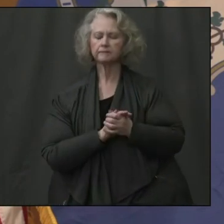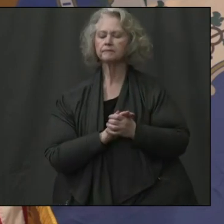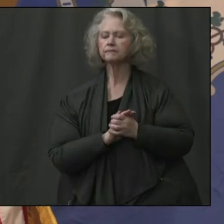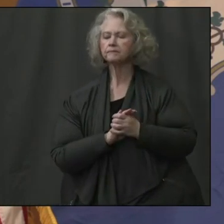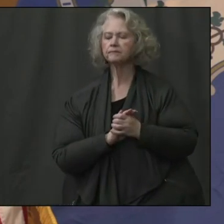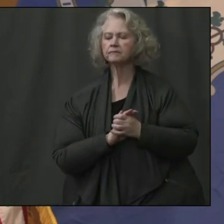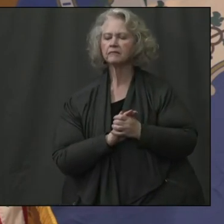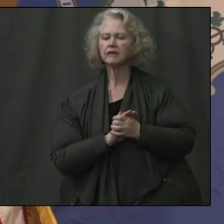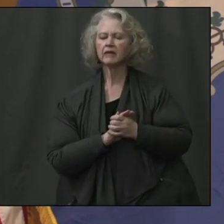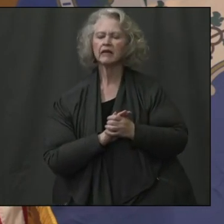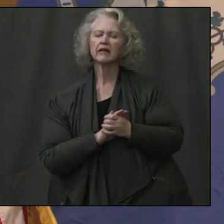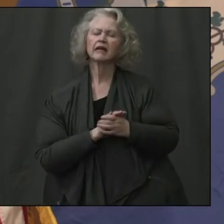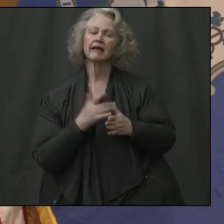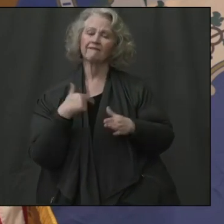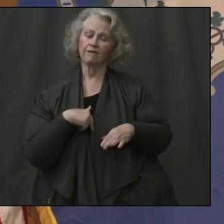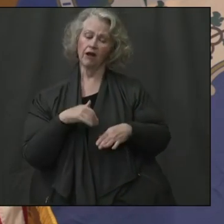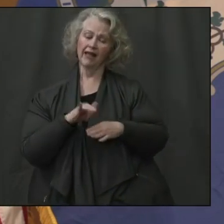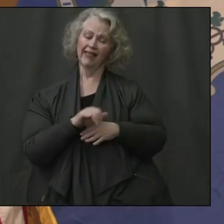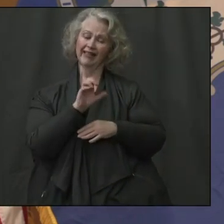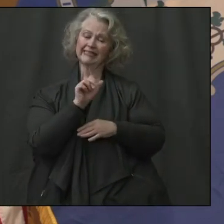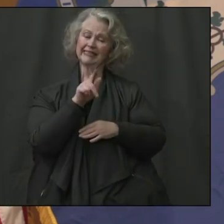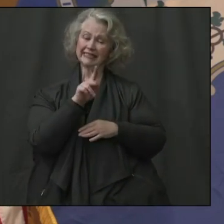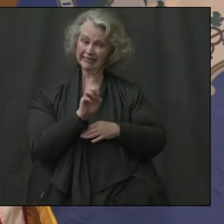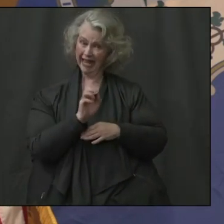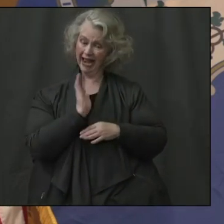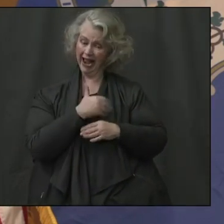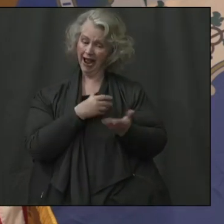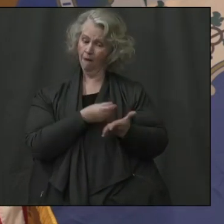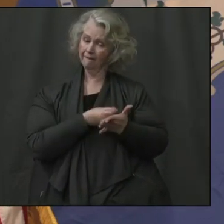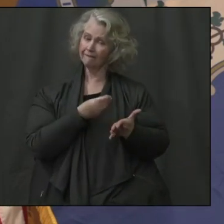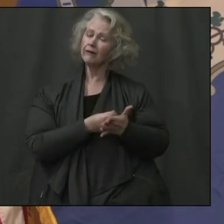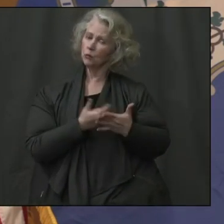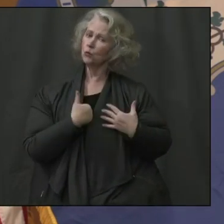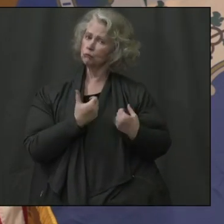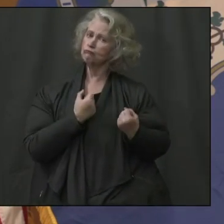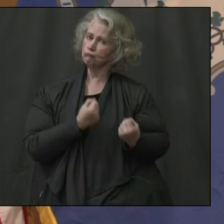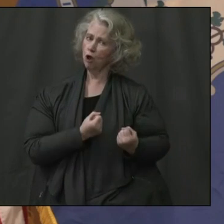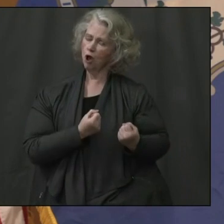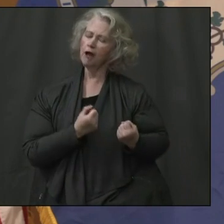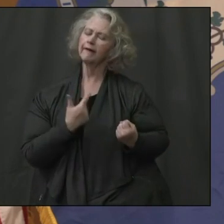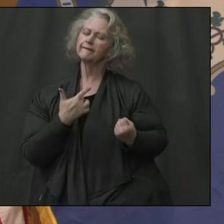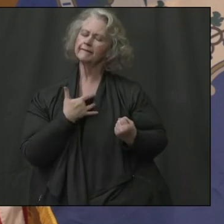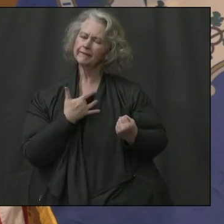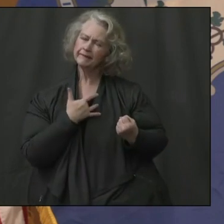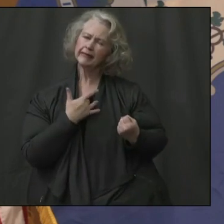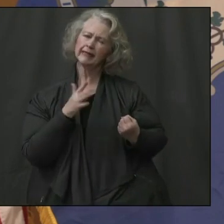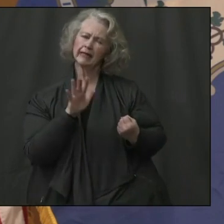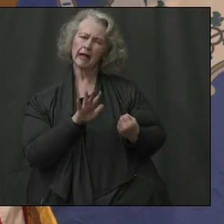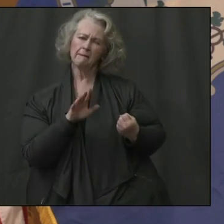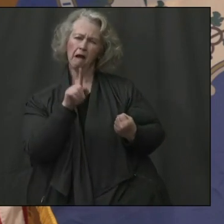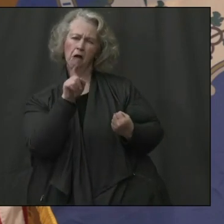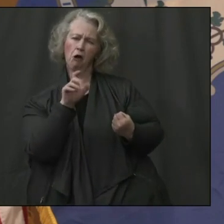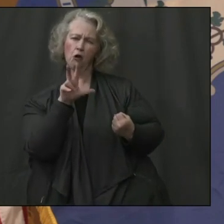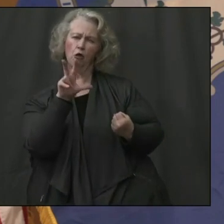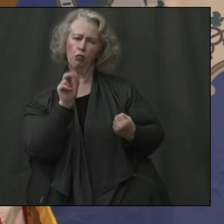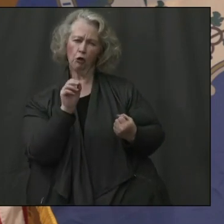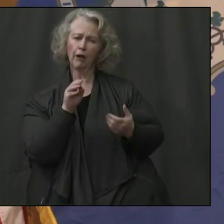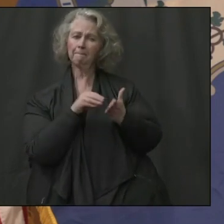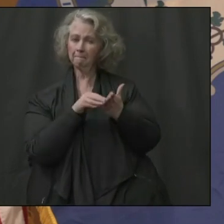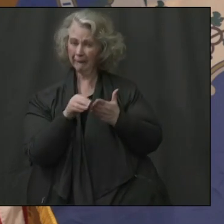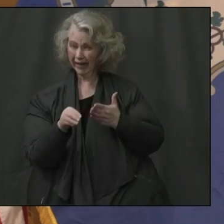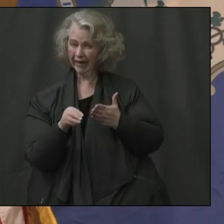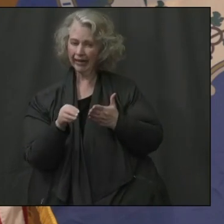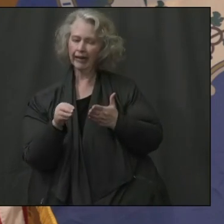fiscal position of the state, it is strong. We do expect that we will incur an additional 130 million in Medicaid related costs.